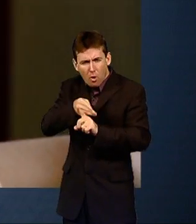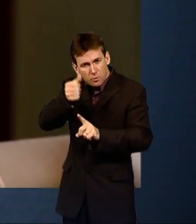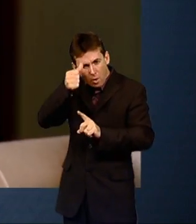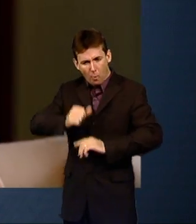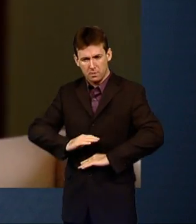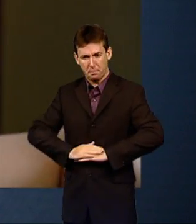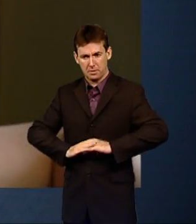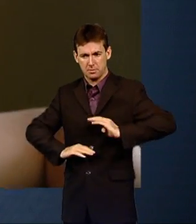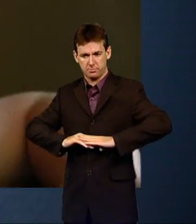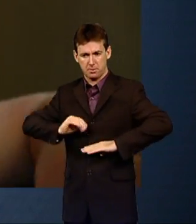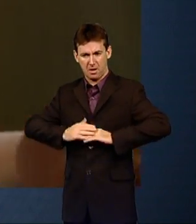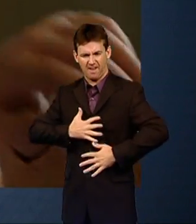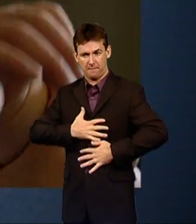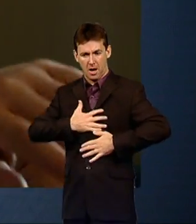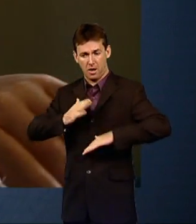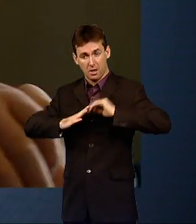Yeah.